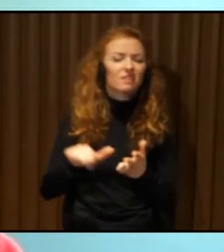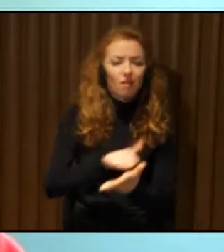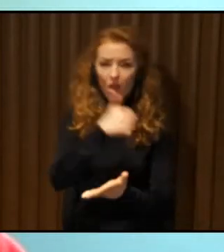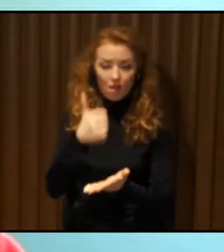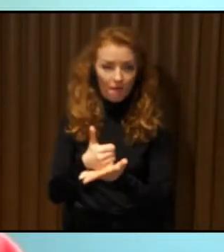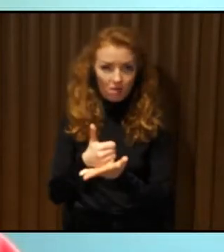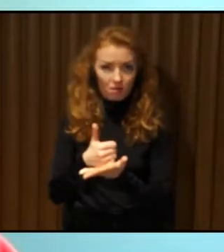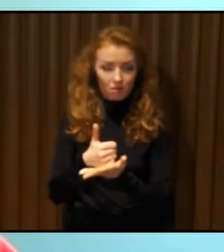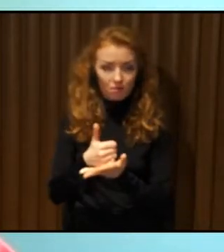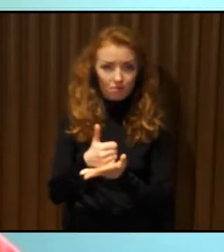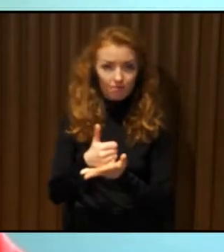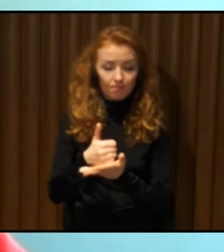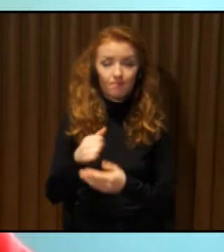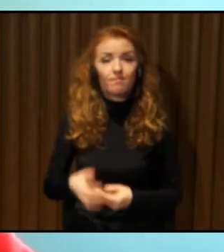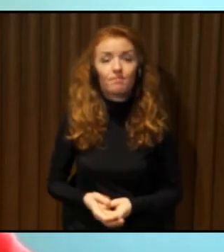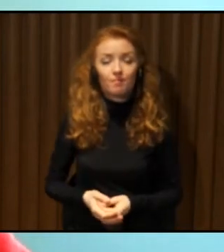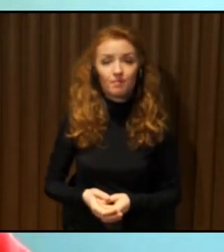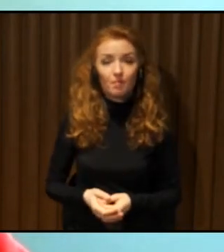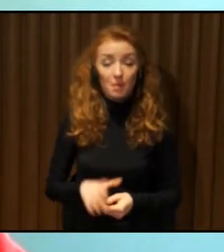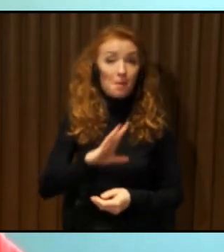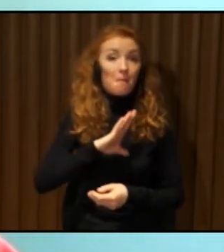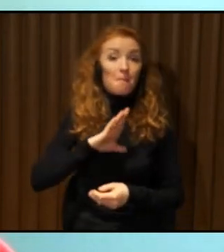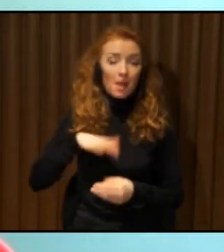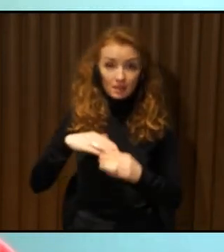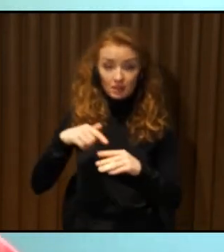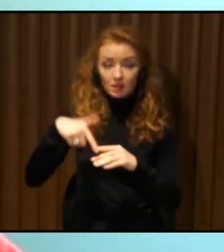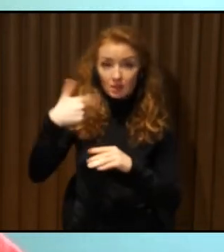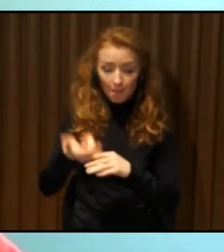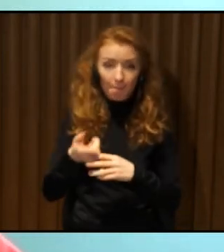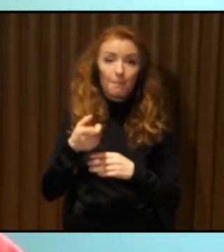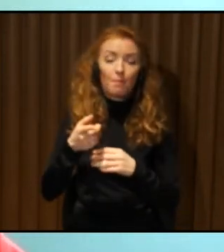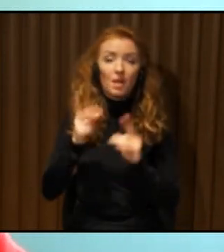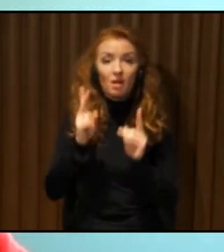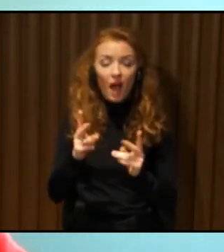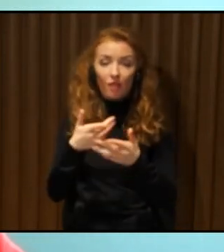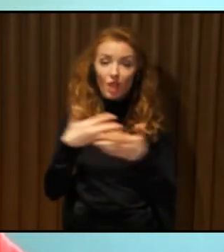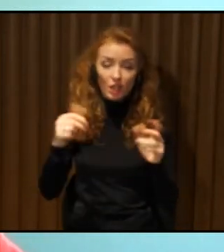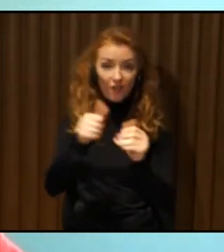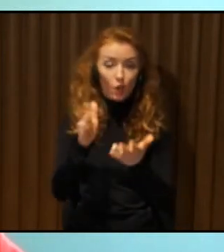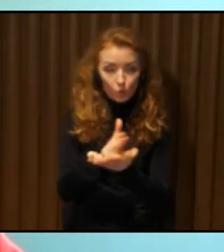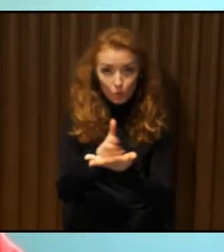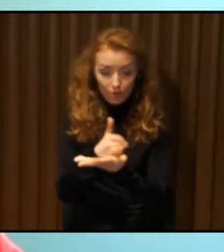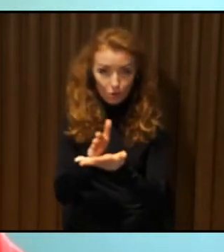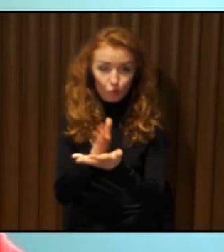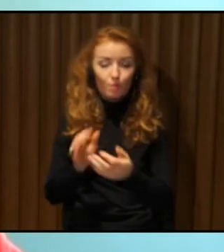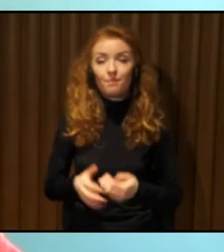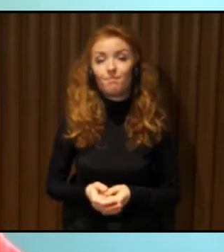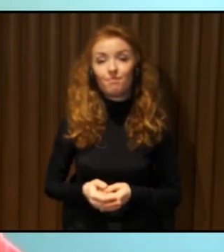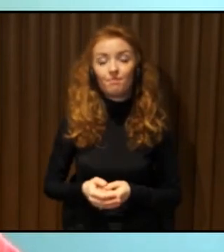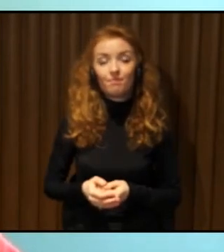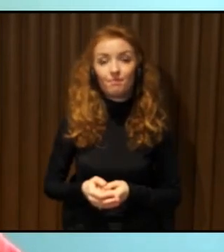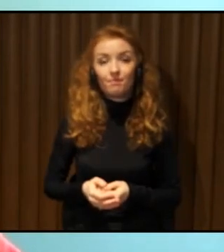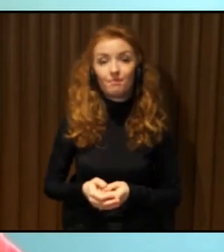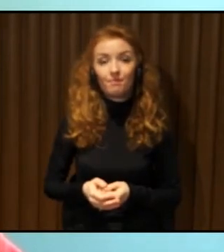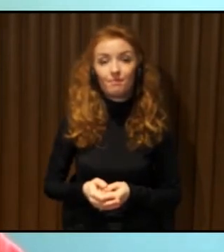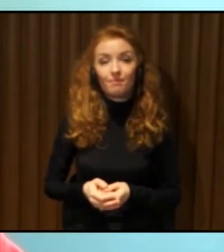solutions that come after. If you don't have a first step with build environment, I can guide a guy